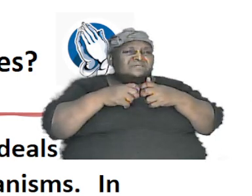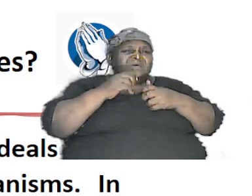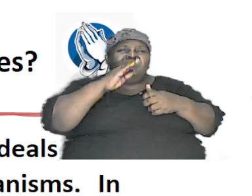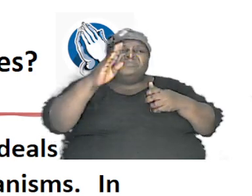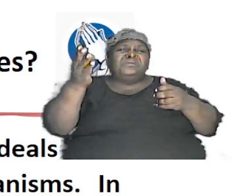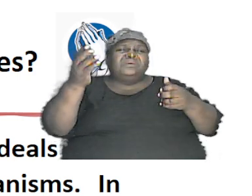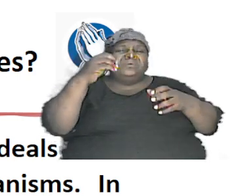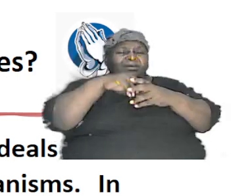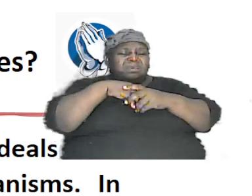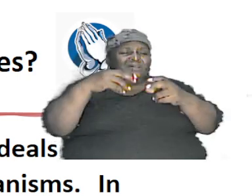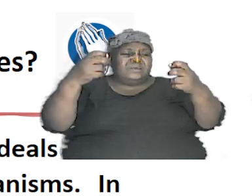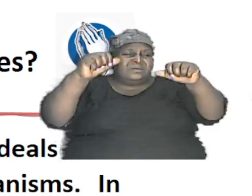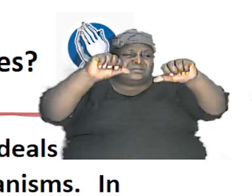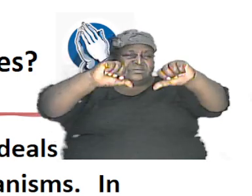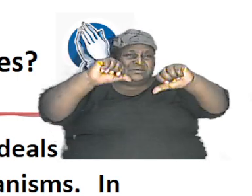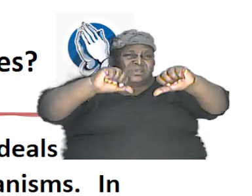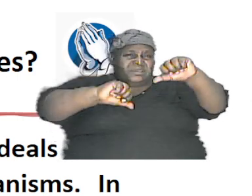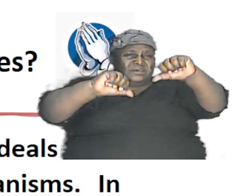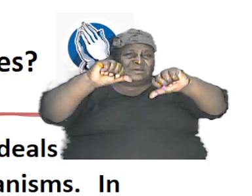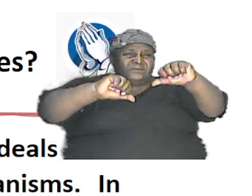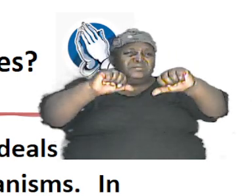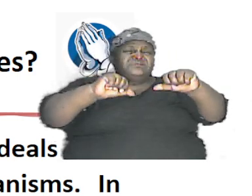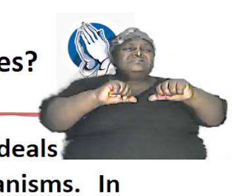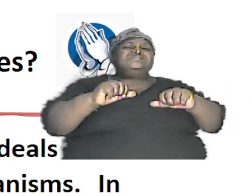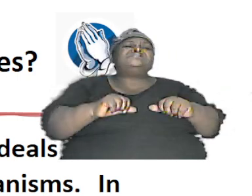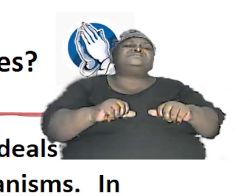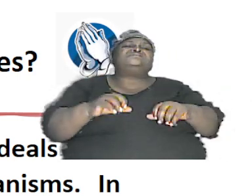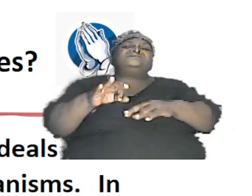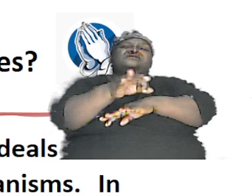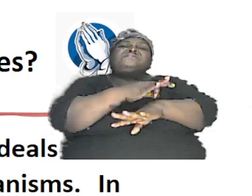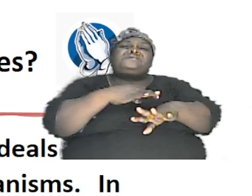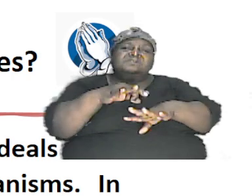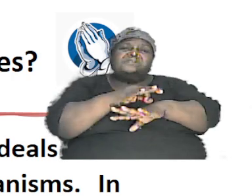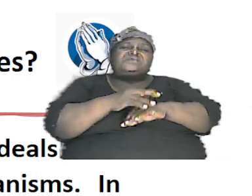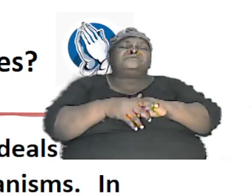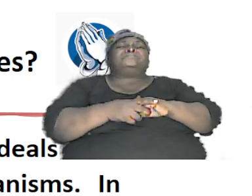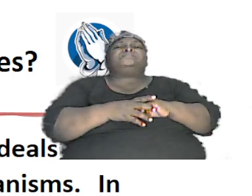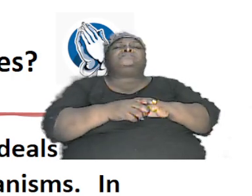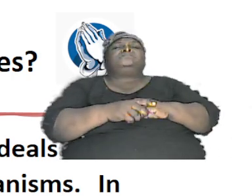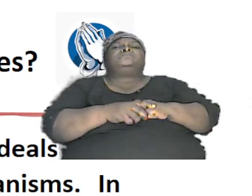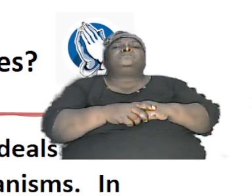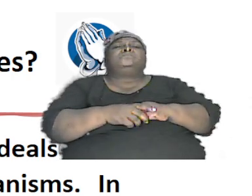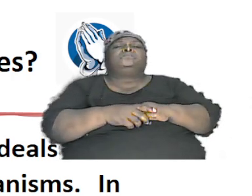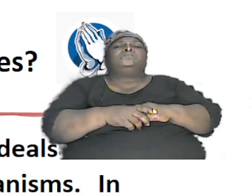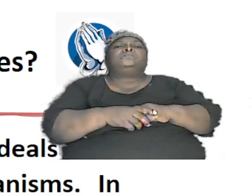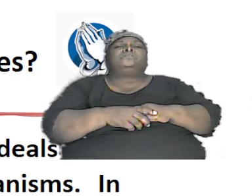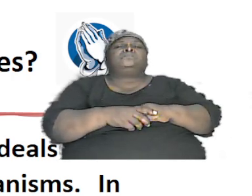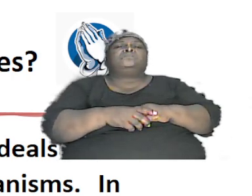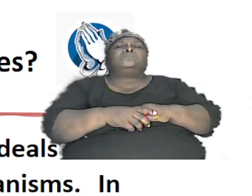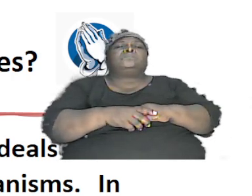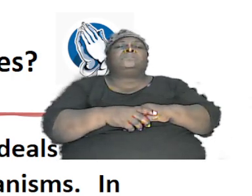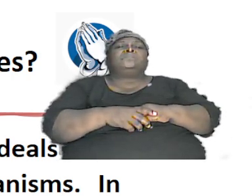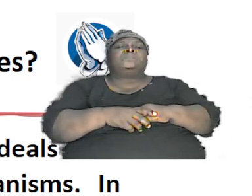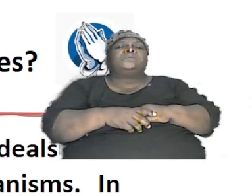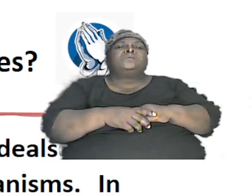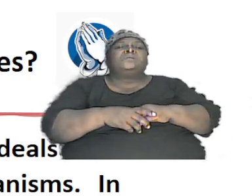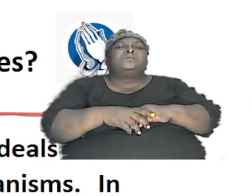all the details and so forth but like anything else you can and we can all get a fundamental